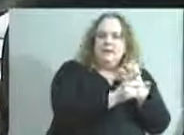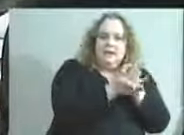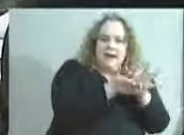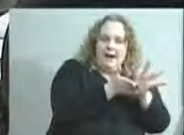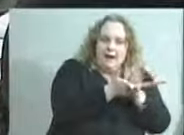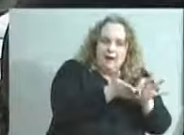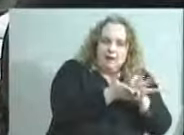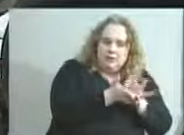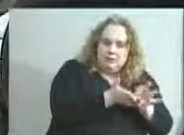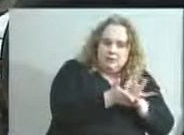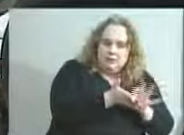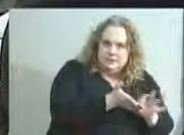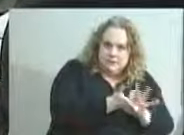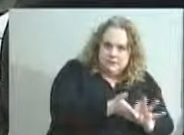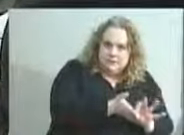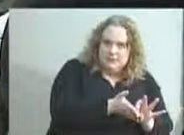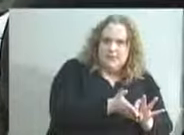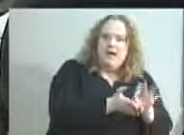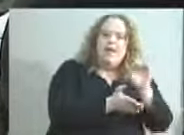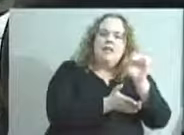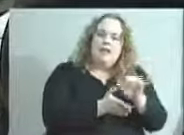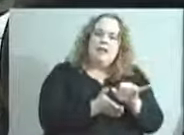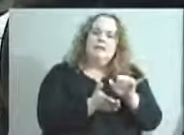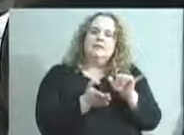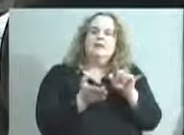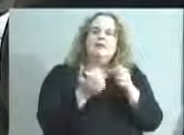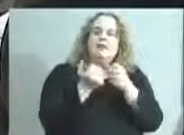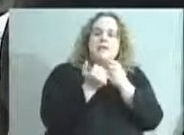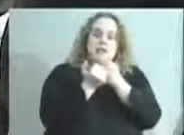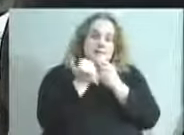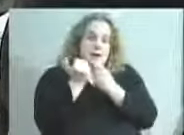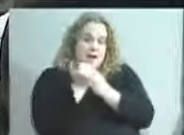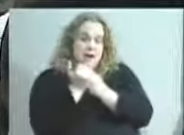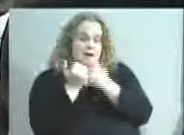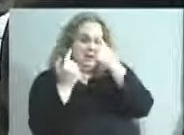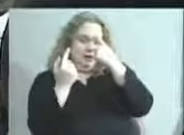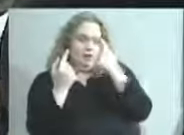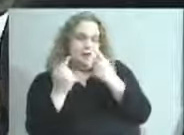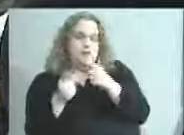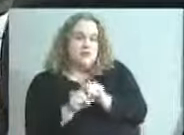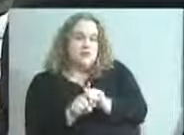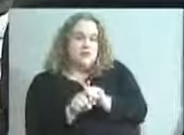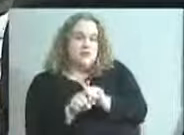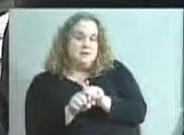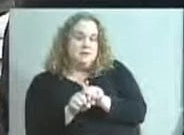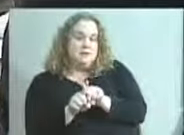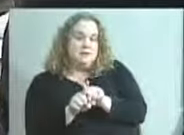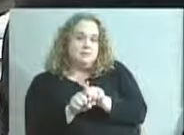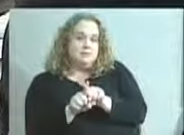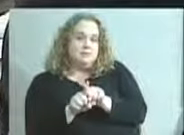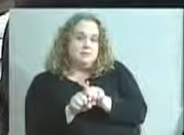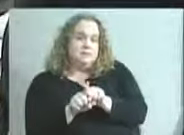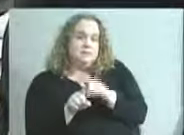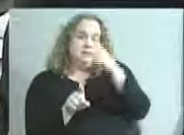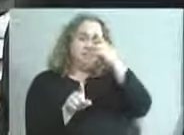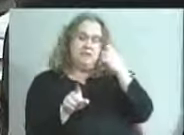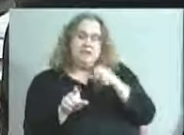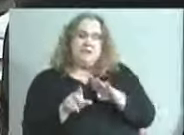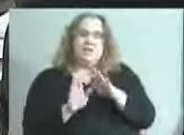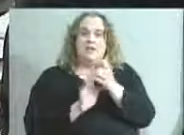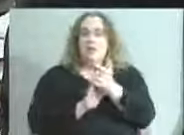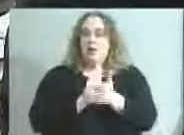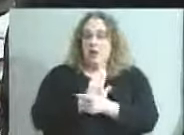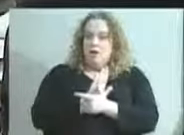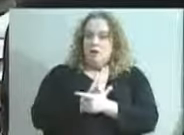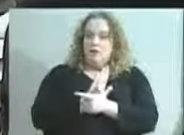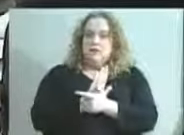Those are, and the foundation has agreed in the memorandum of understanding, subject to the open records law. So, they are